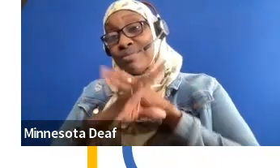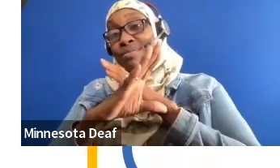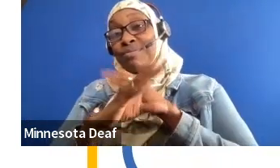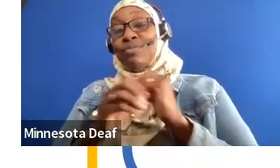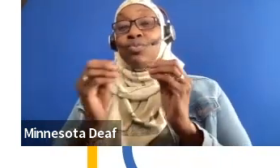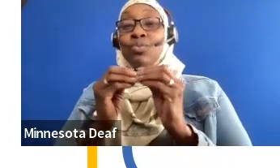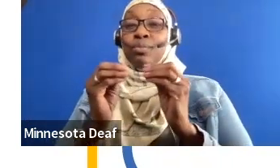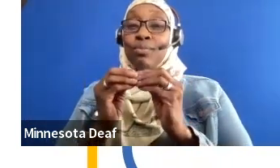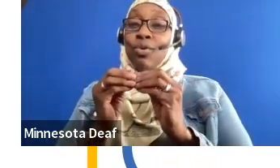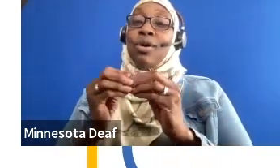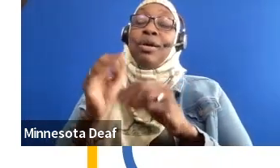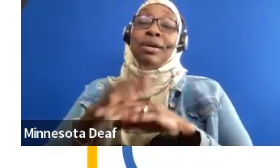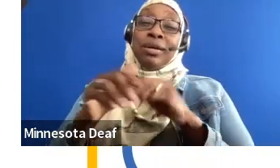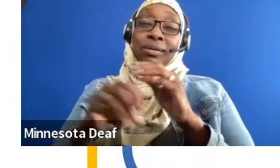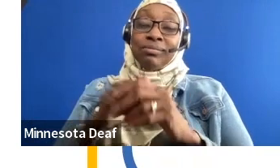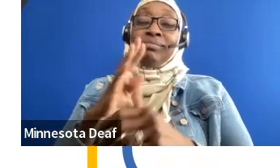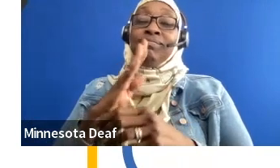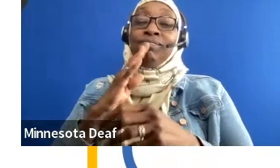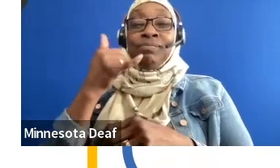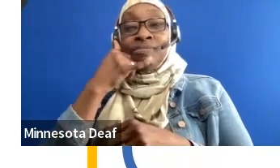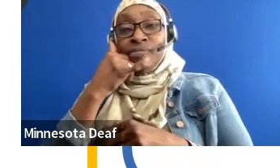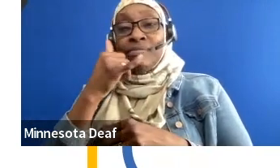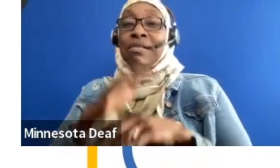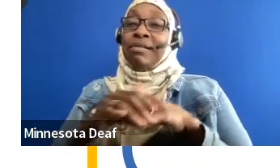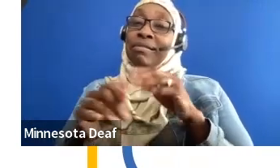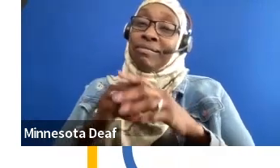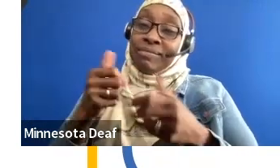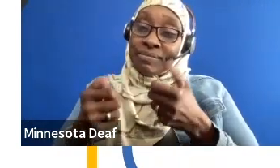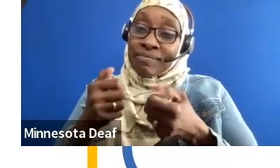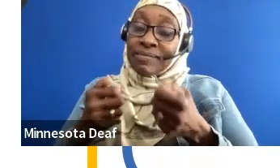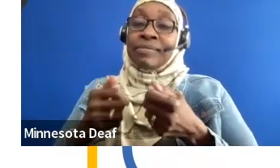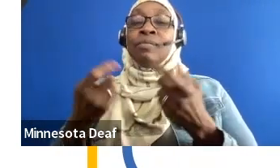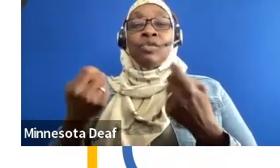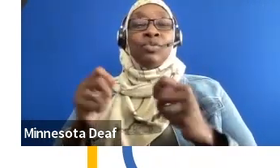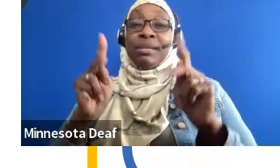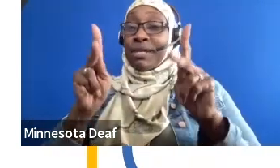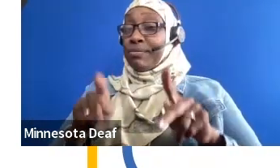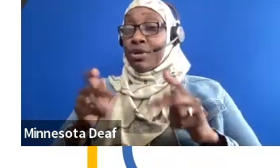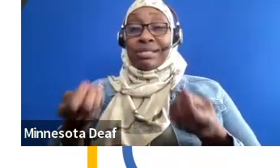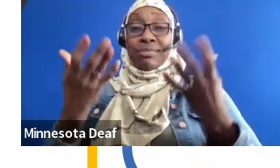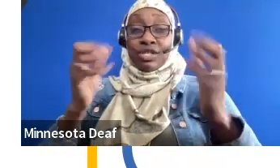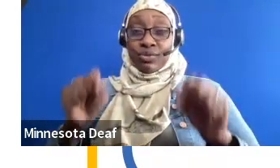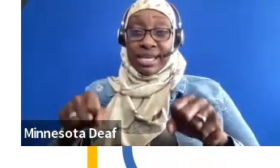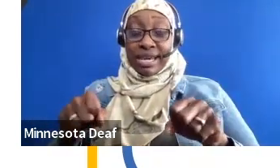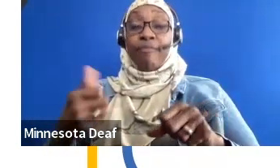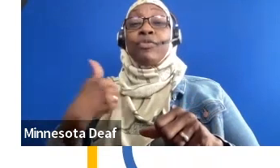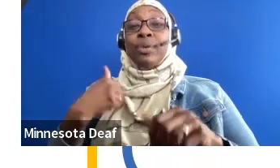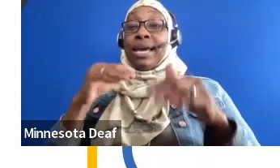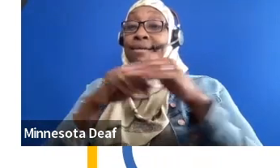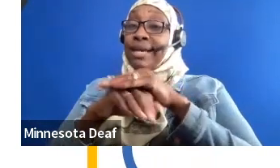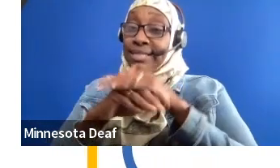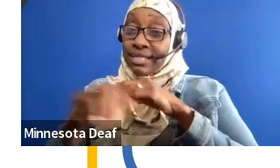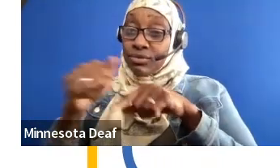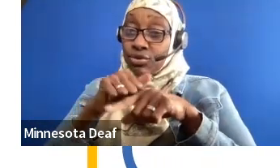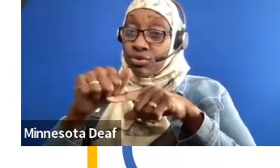texting, we try to comment that as best we can. We have extensive training for our mentors, right? We have some really generous adults